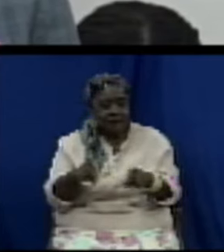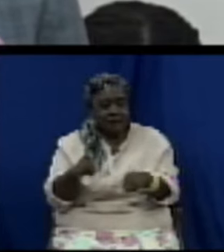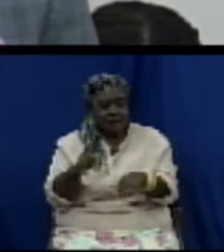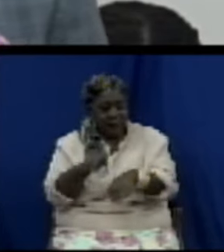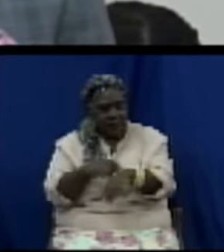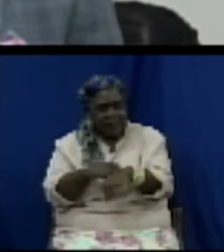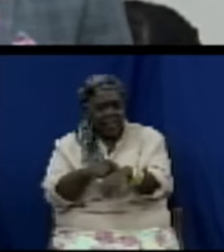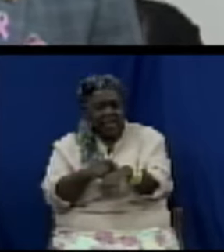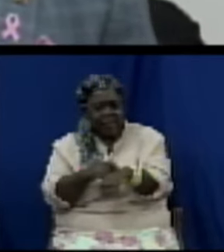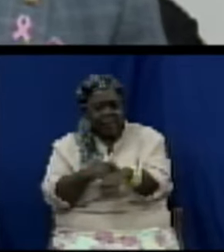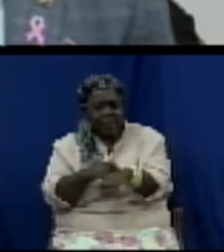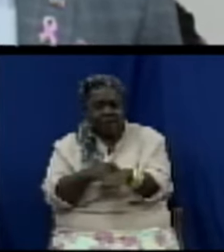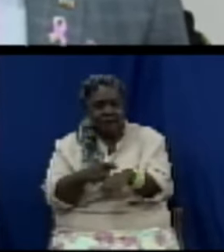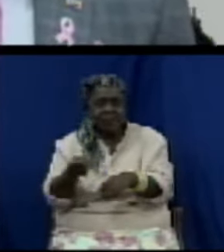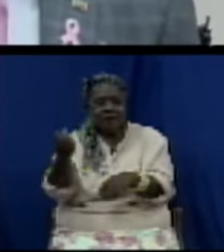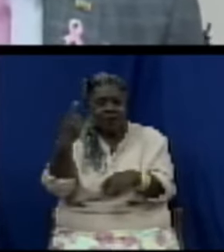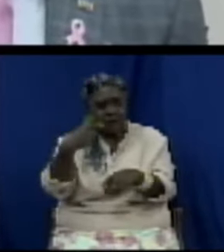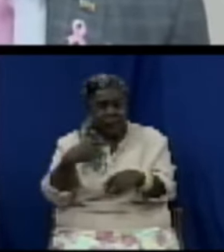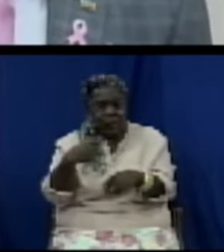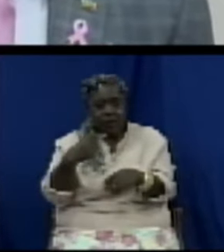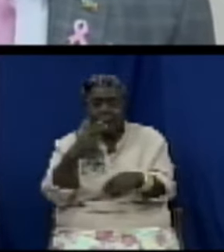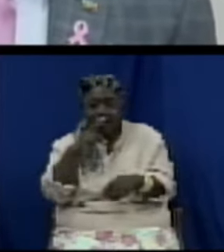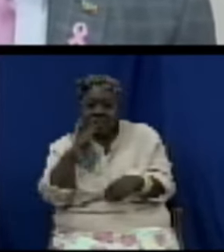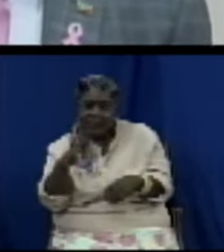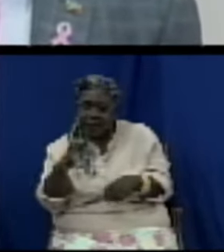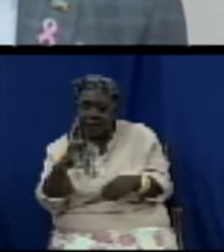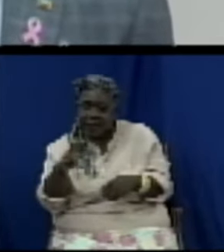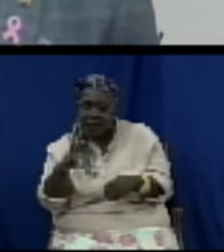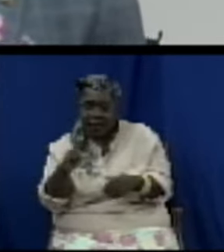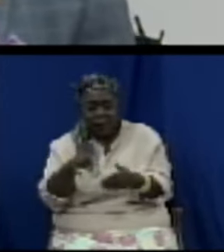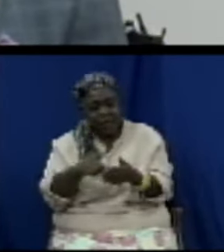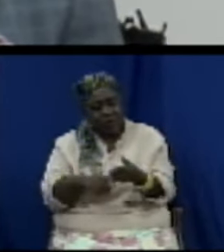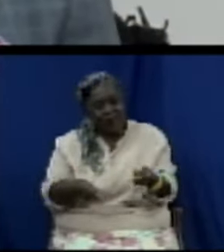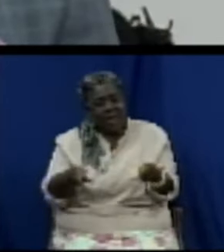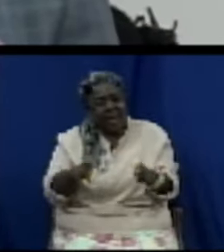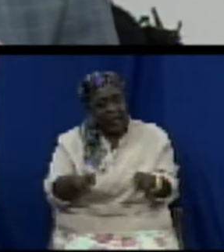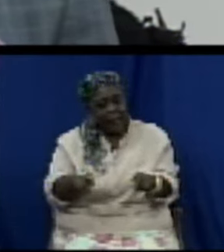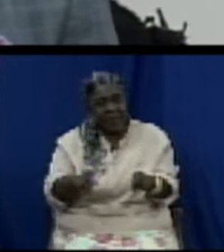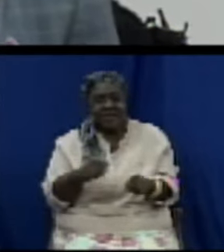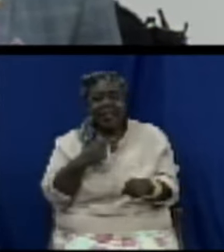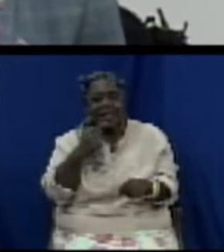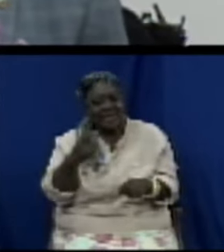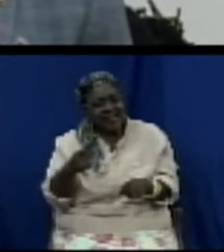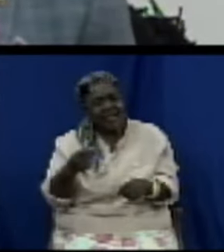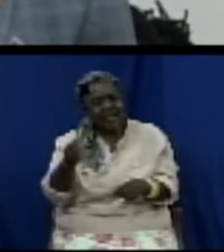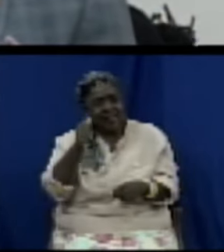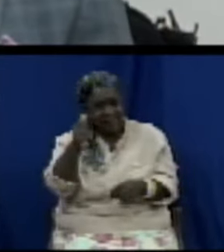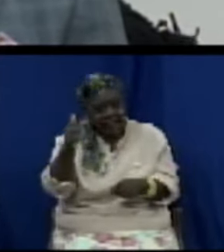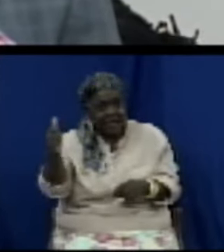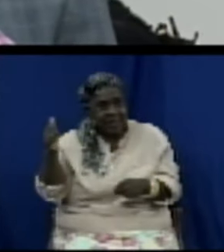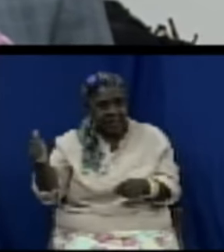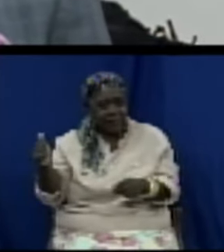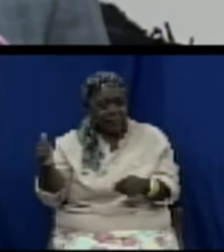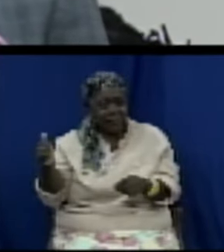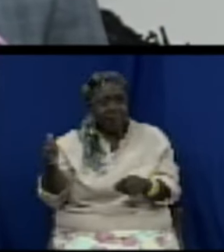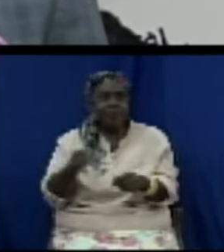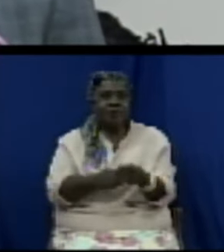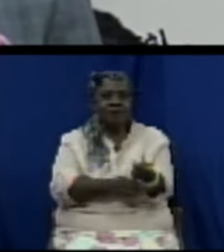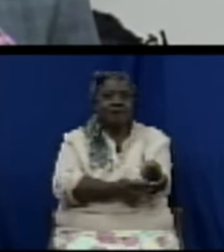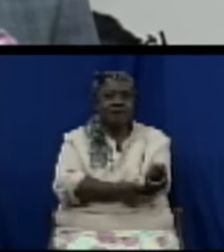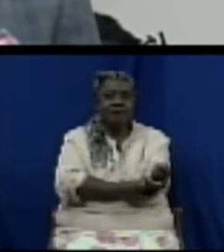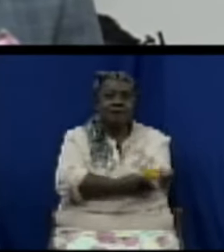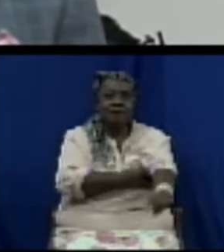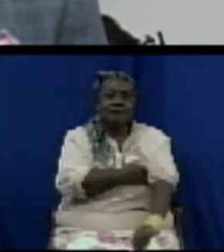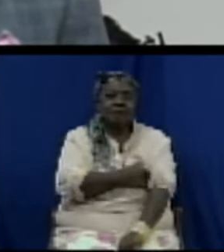democratic process from different perspectives, having their input gives us the best scenario to create a